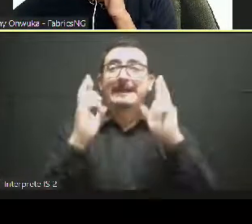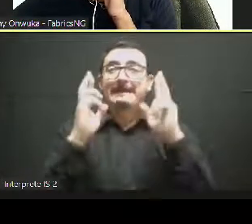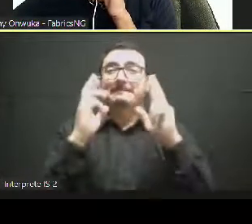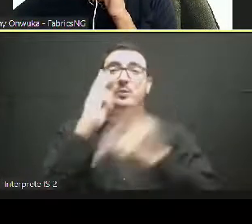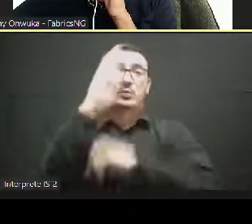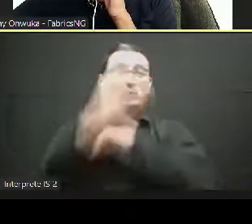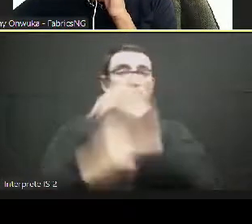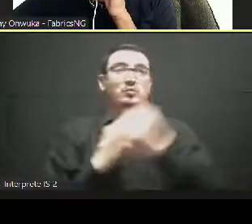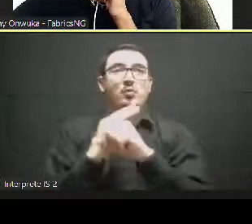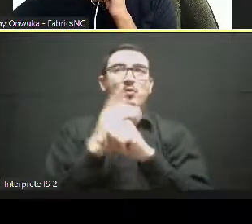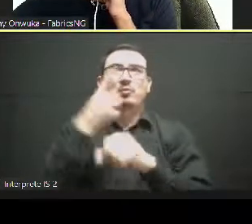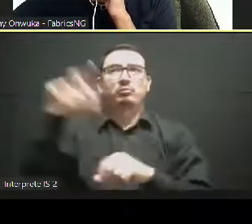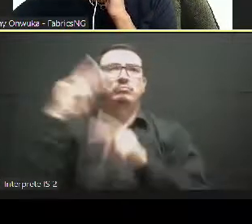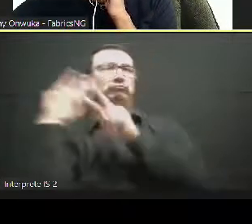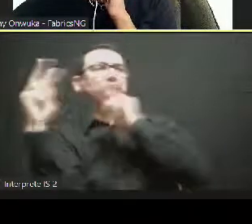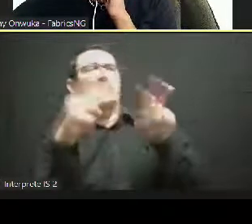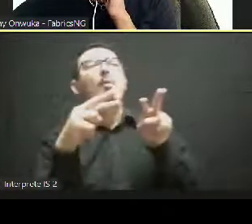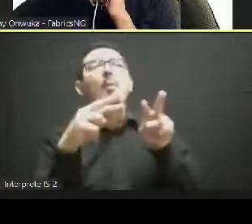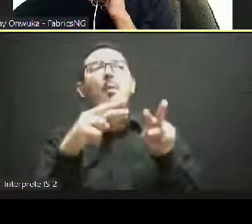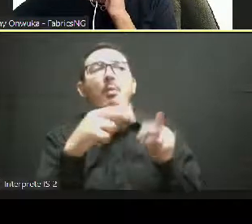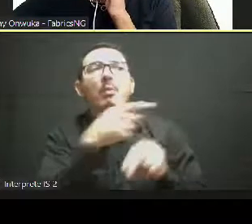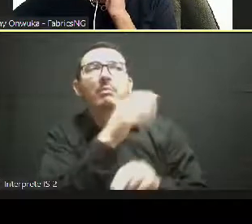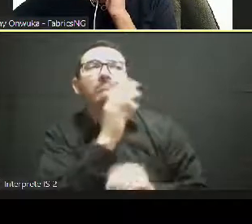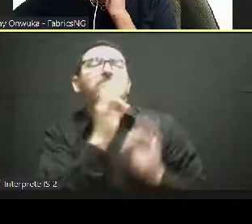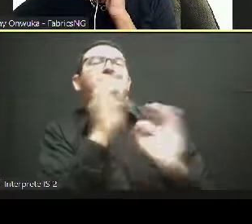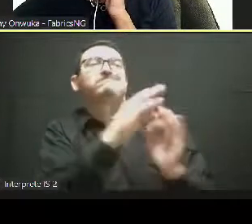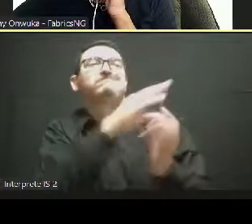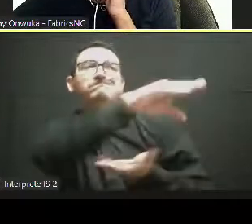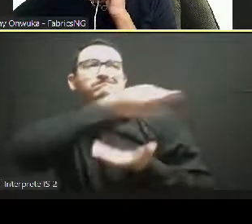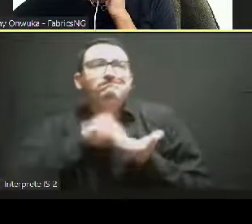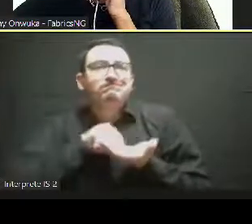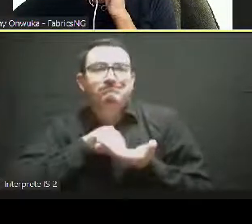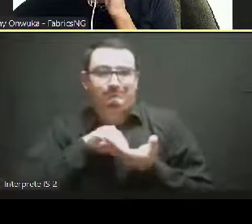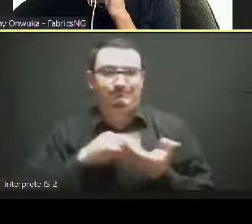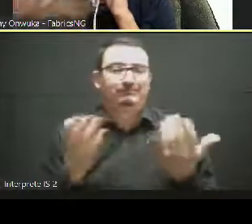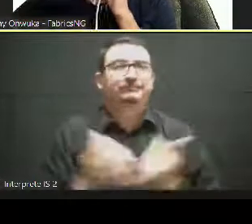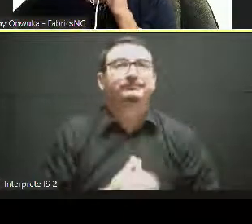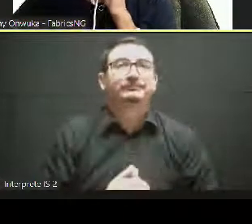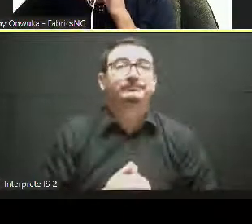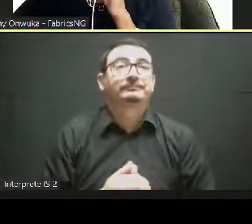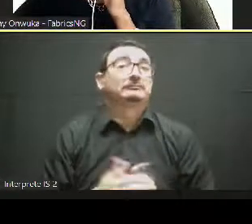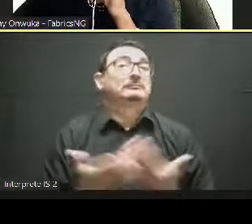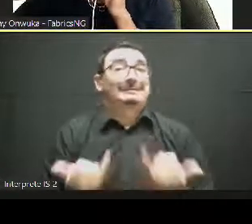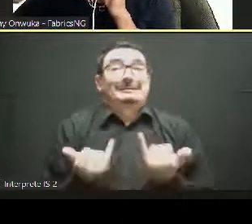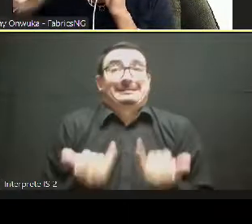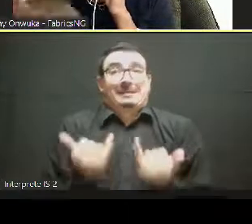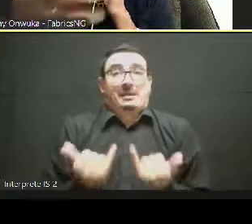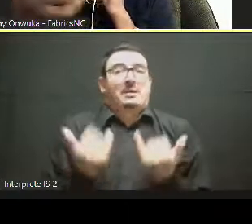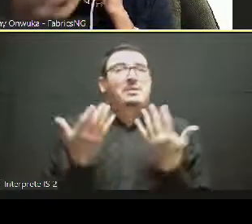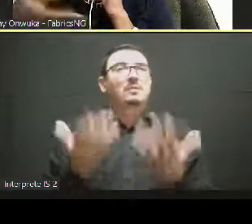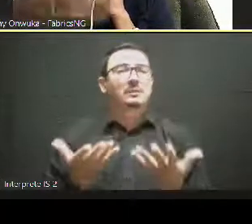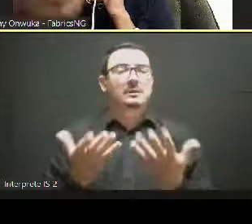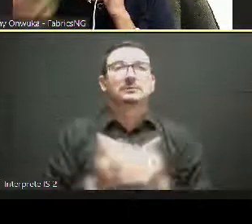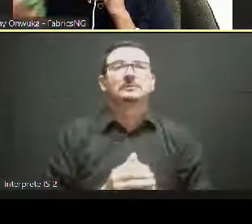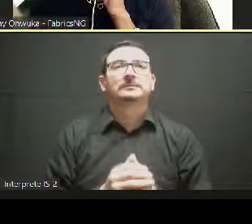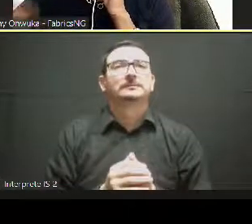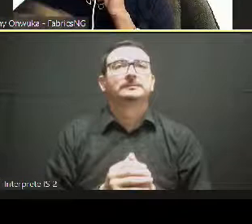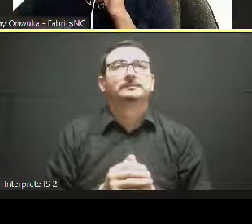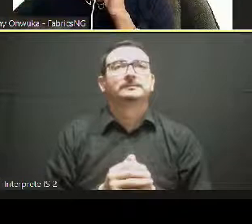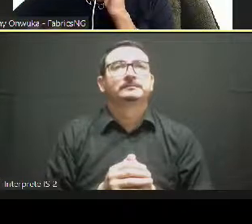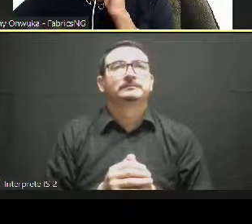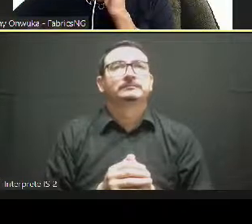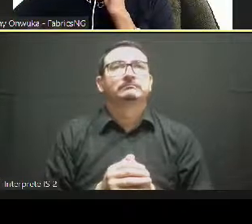call mission at Fabrics Engis to grow local textile and fashion manufacturing by providing support to emerging and independent